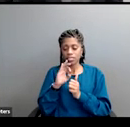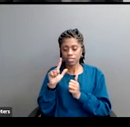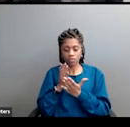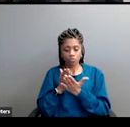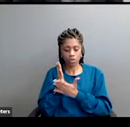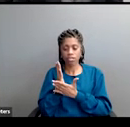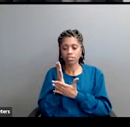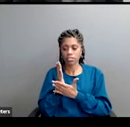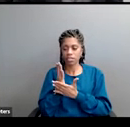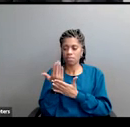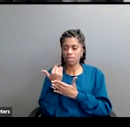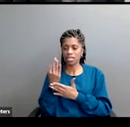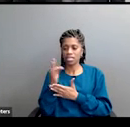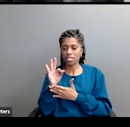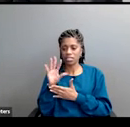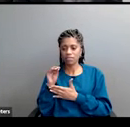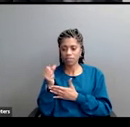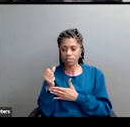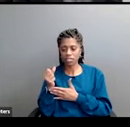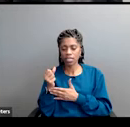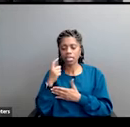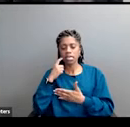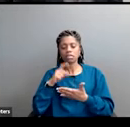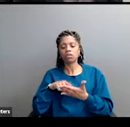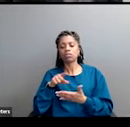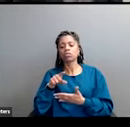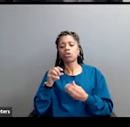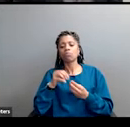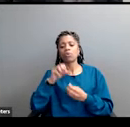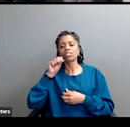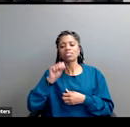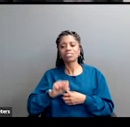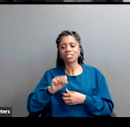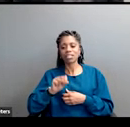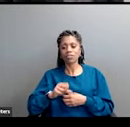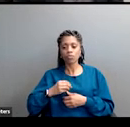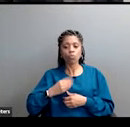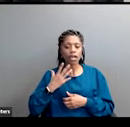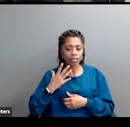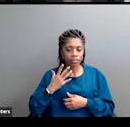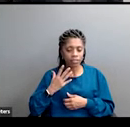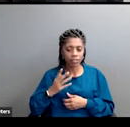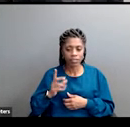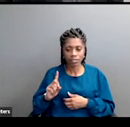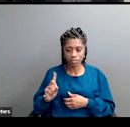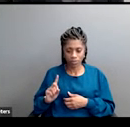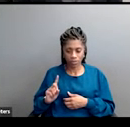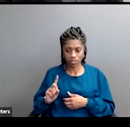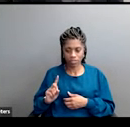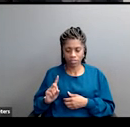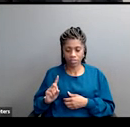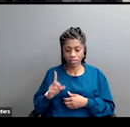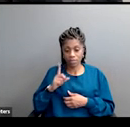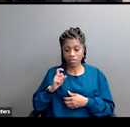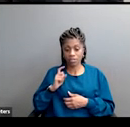more and more Southern Democrats, which is to say Southern white Democrats, because to that point, the